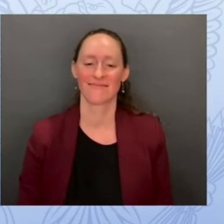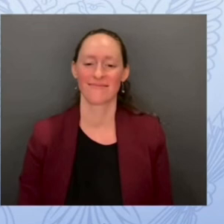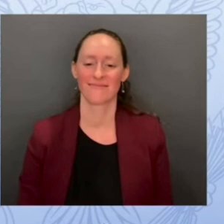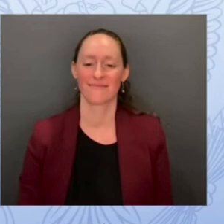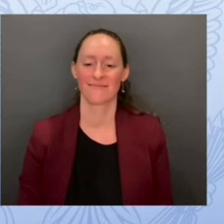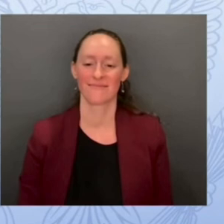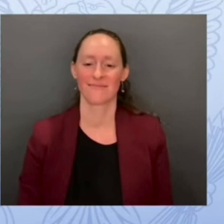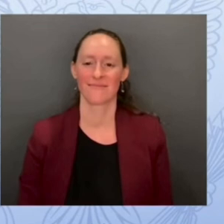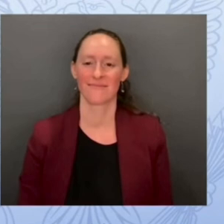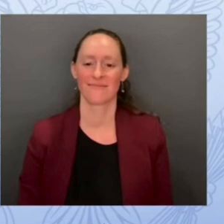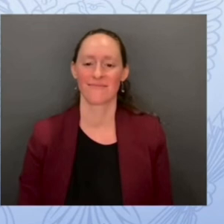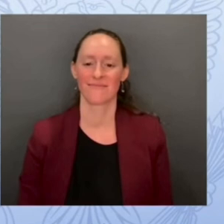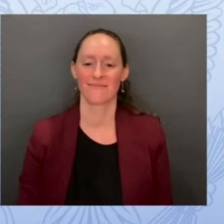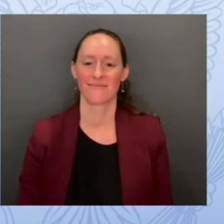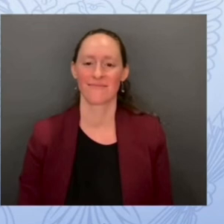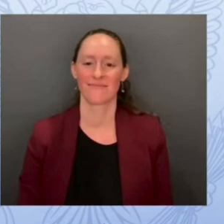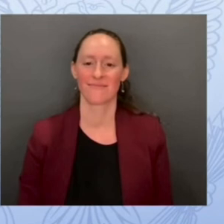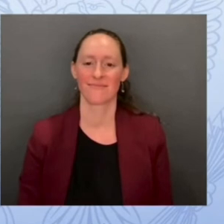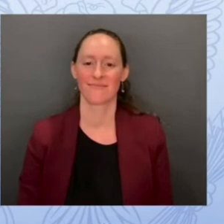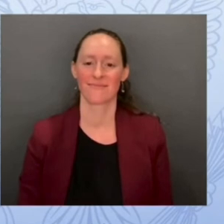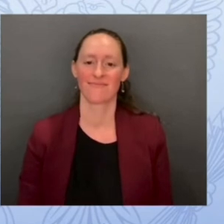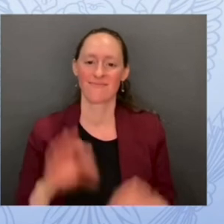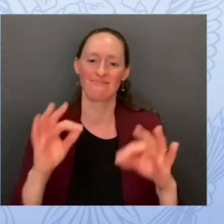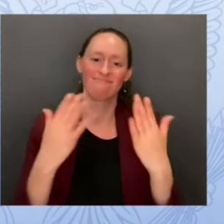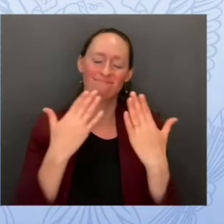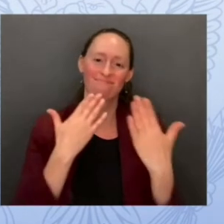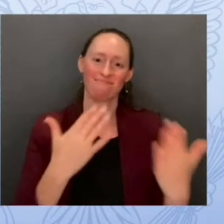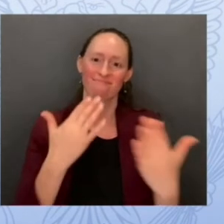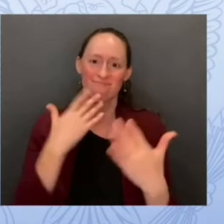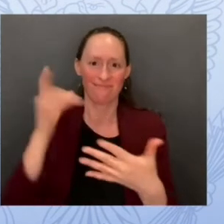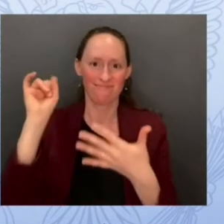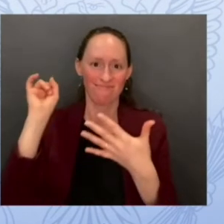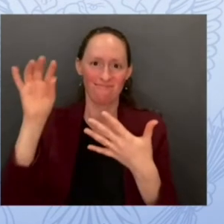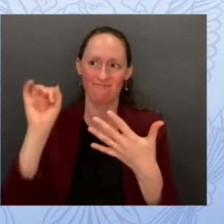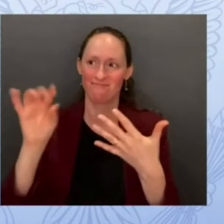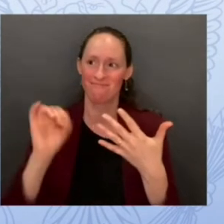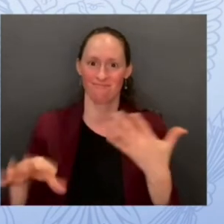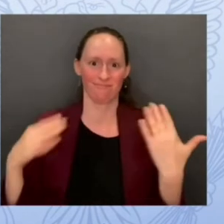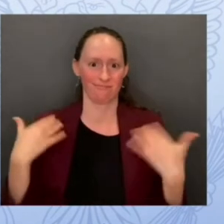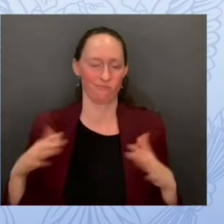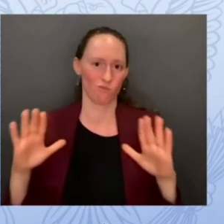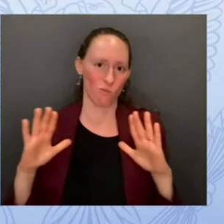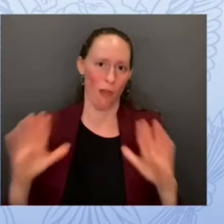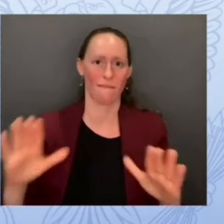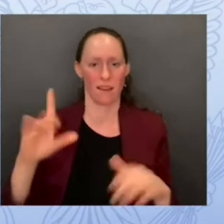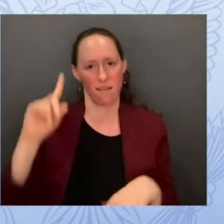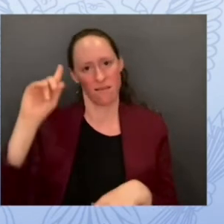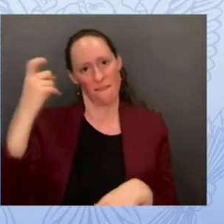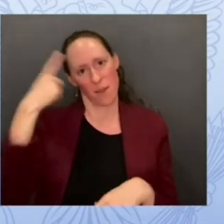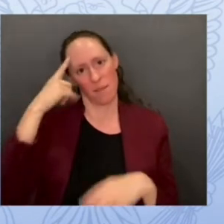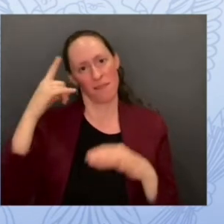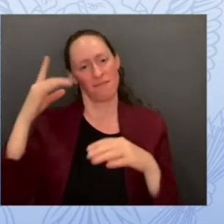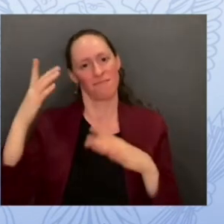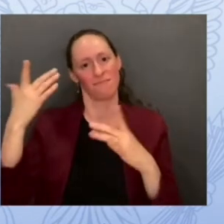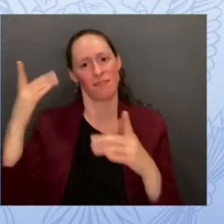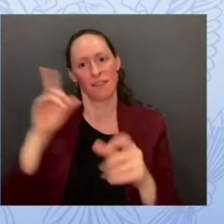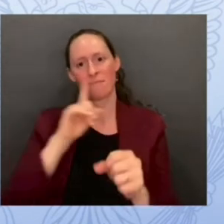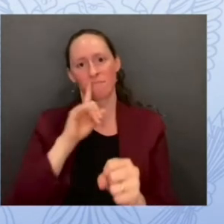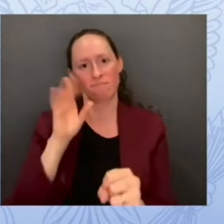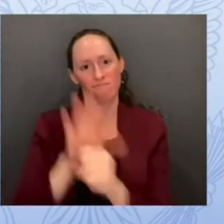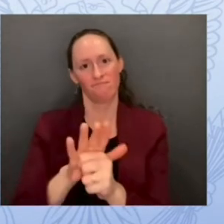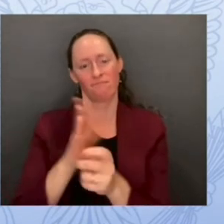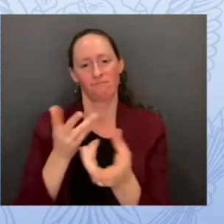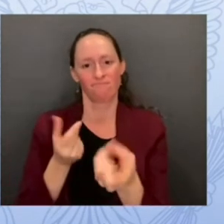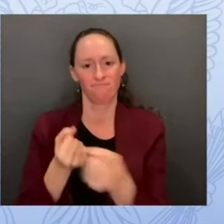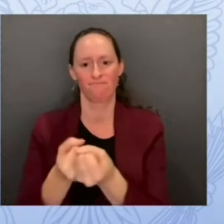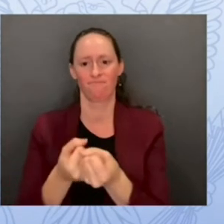the fantastic announcements of government commitments in the space and for your own personal leadership driving those commitments so i'll now invite our